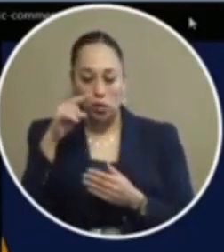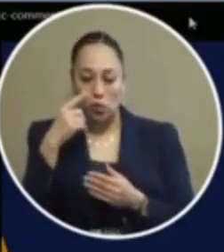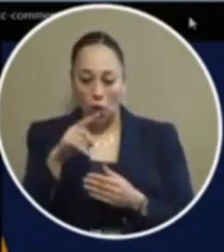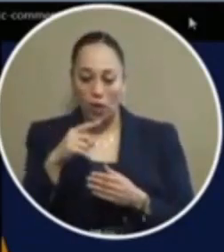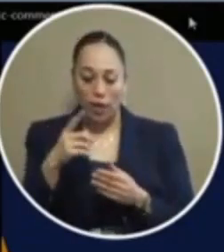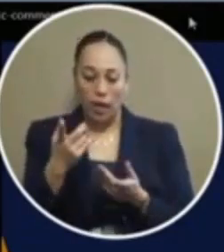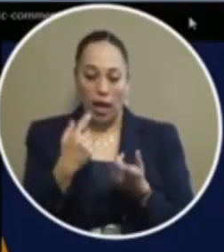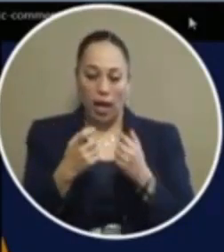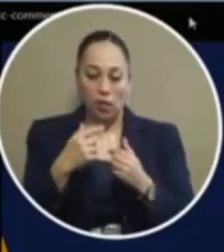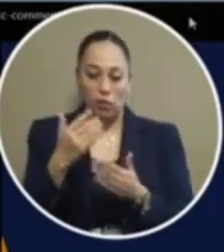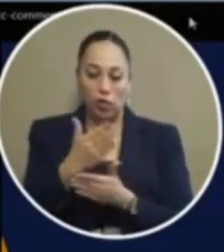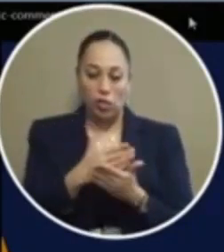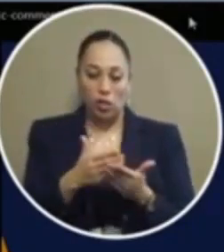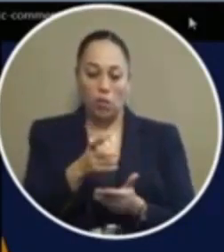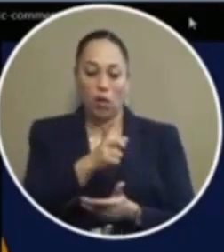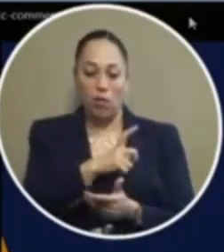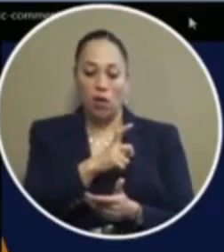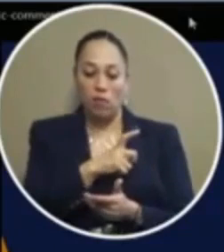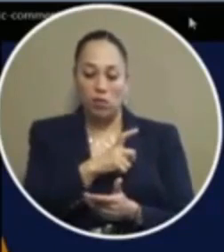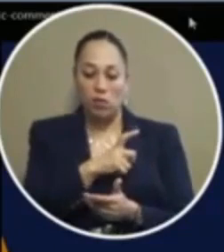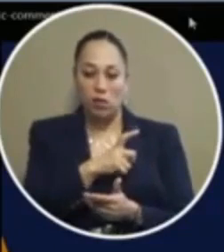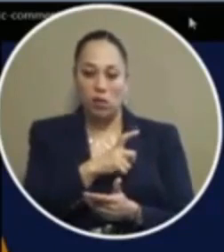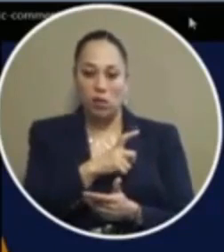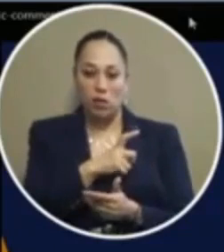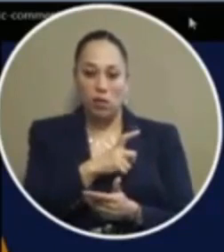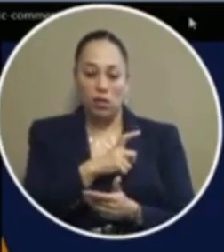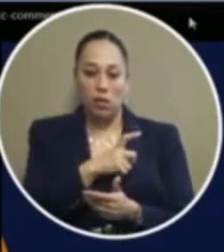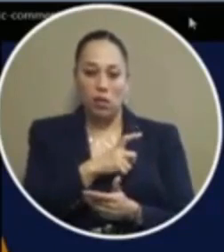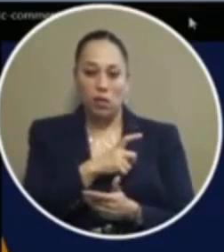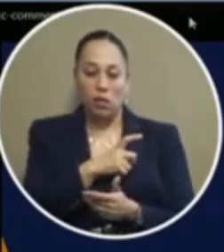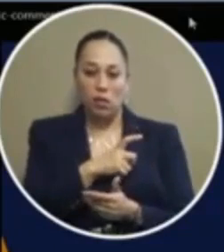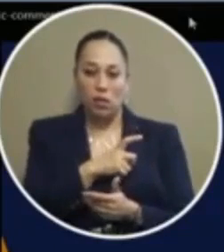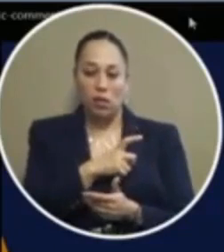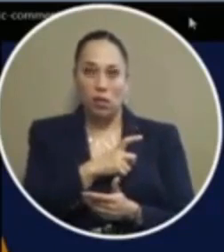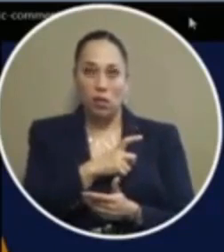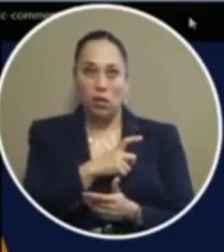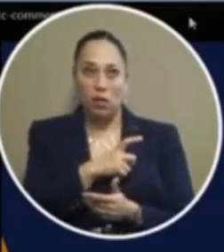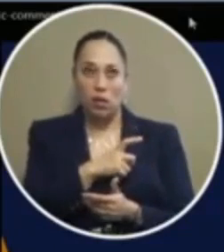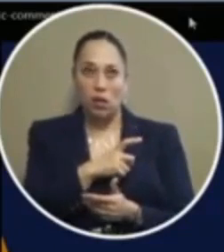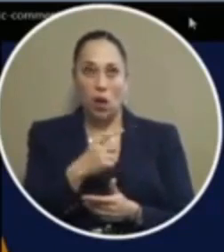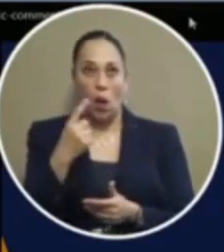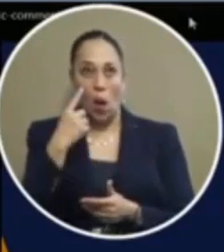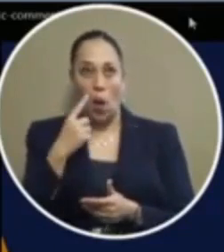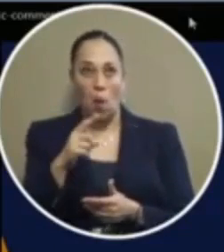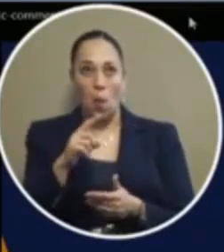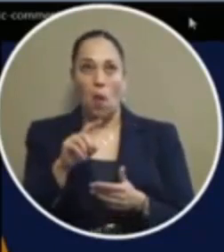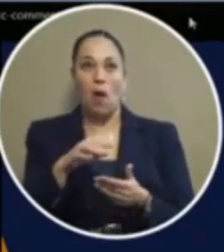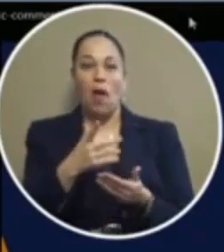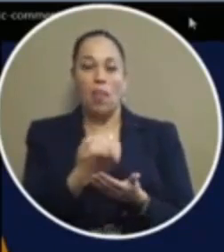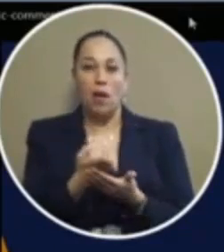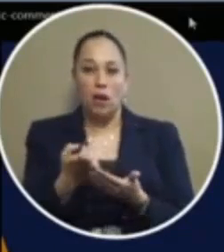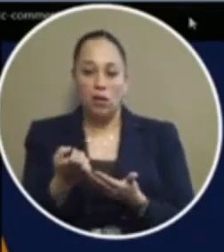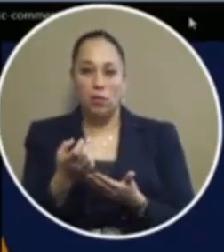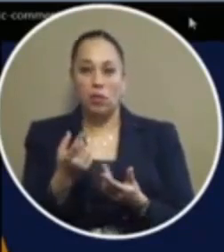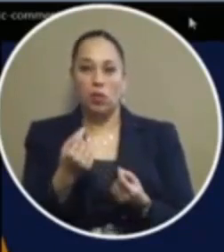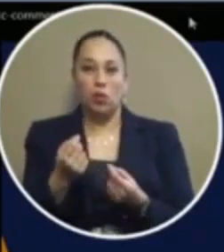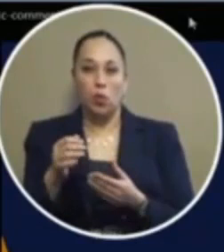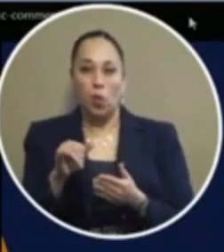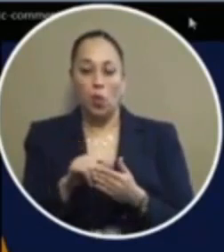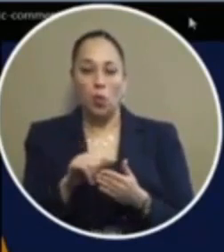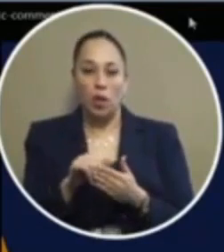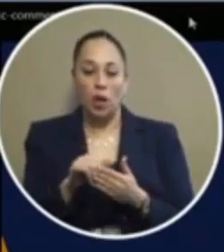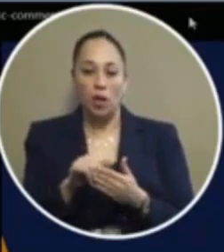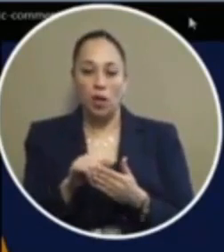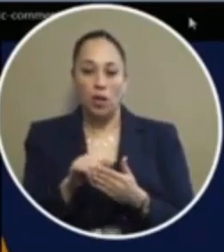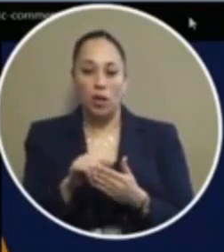teaching some of the officers that you know that never even tried it off of course you're caught in the doctor needed to understand that this thing is